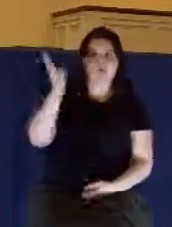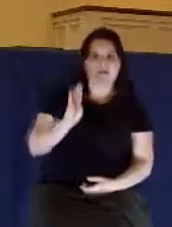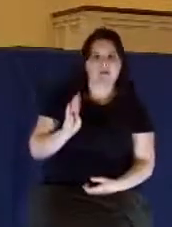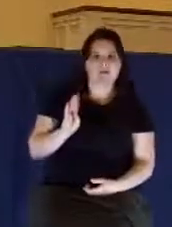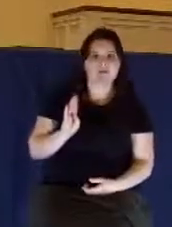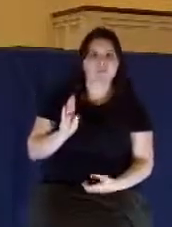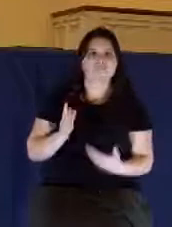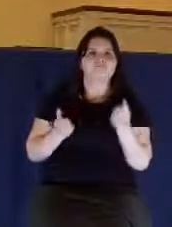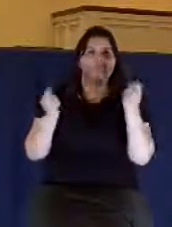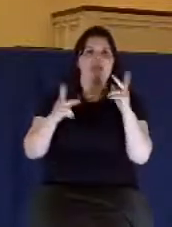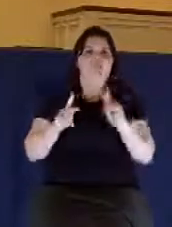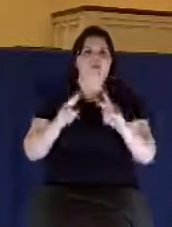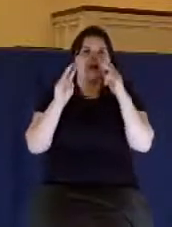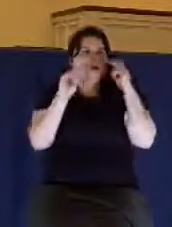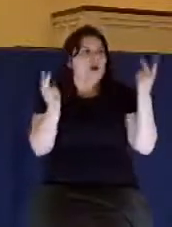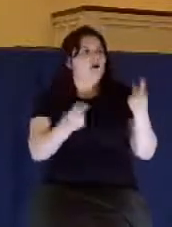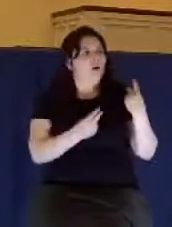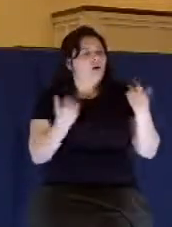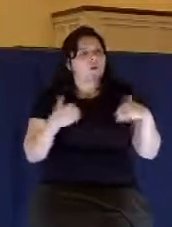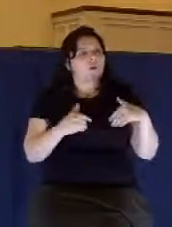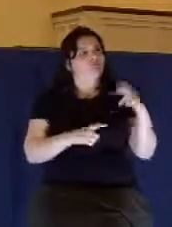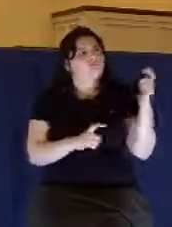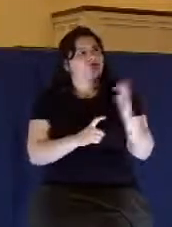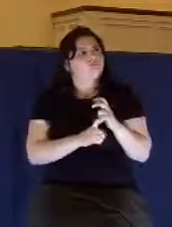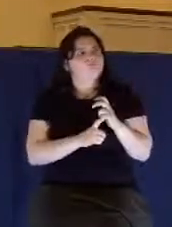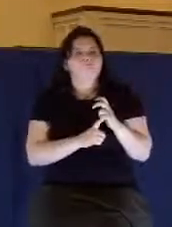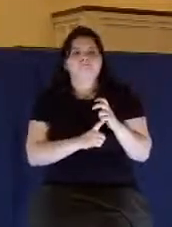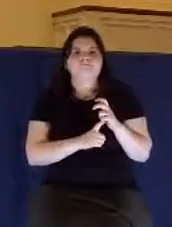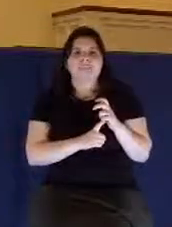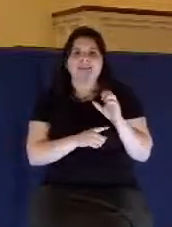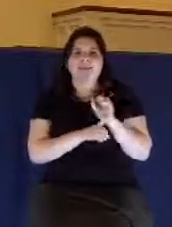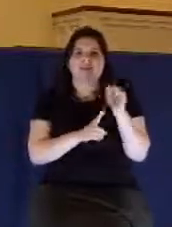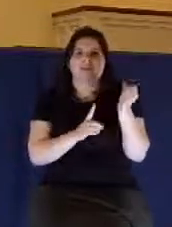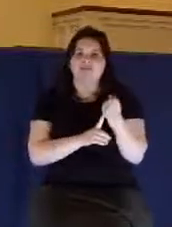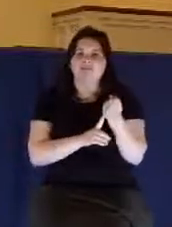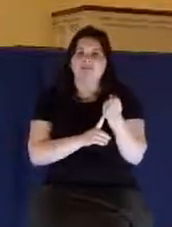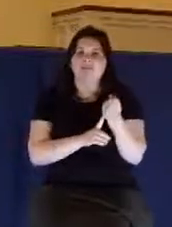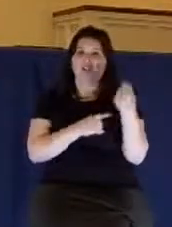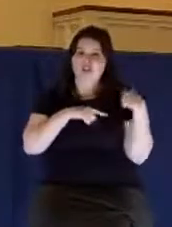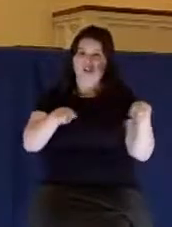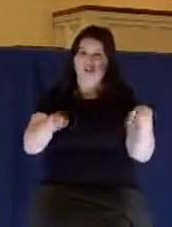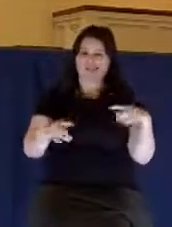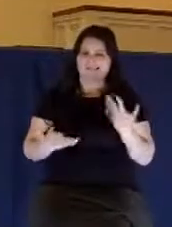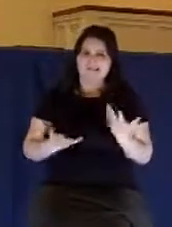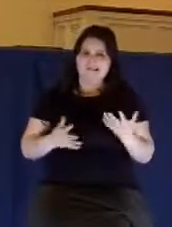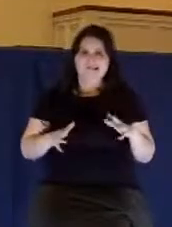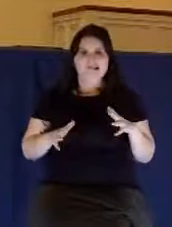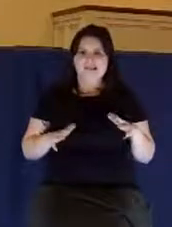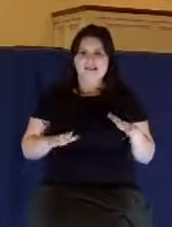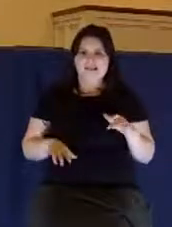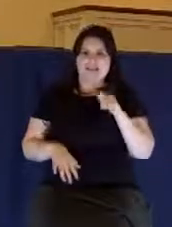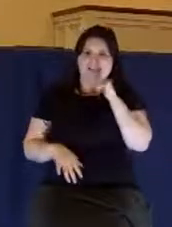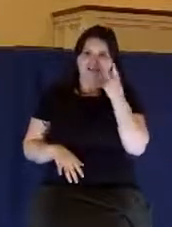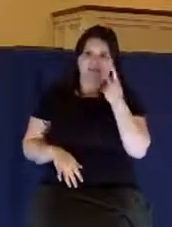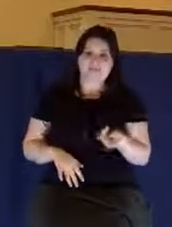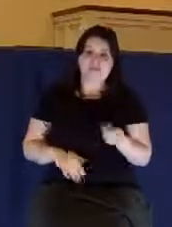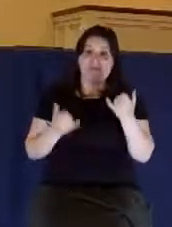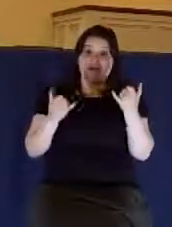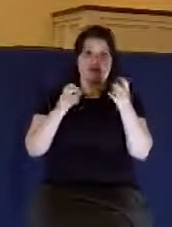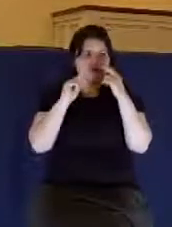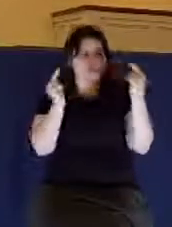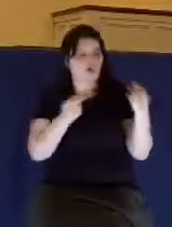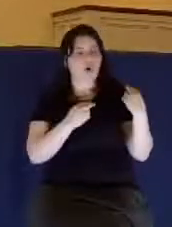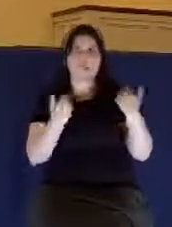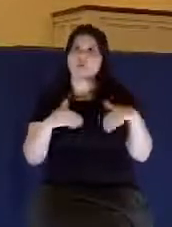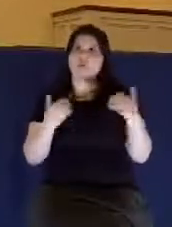it was the best thing that ever happened to me. I didn't think that at the time, but I can see now. God gives only good